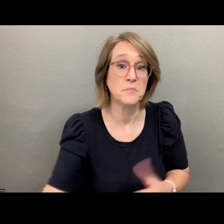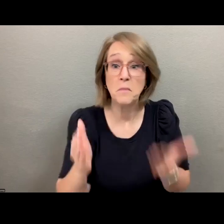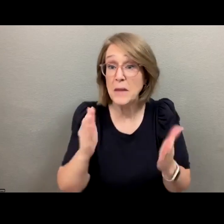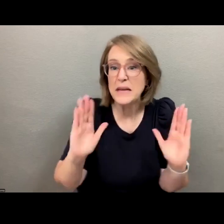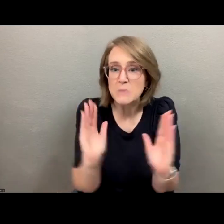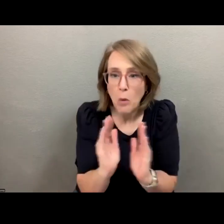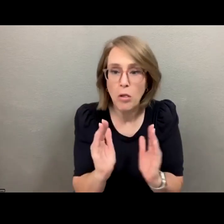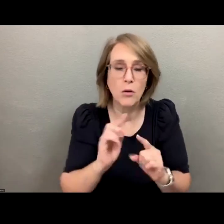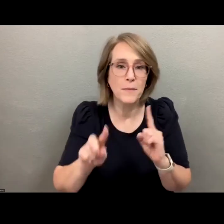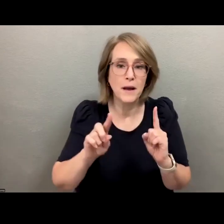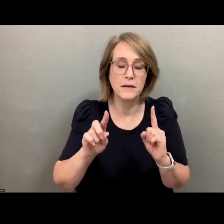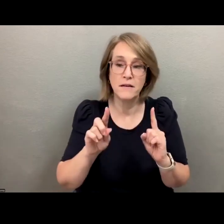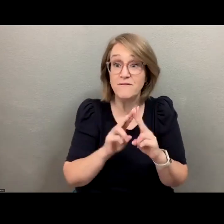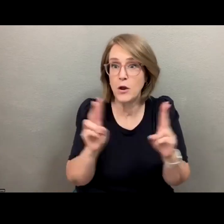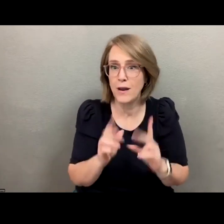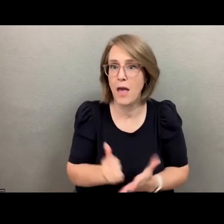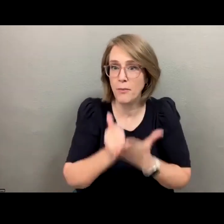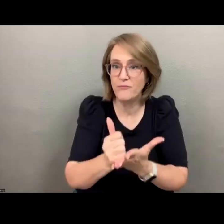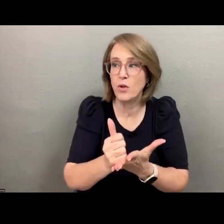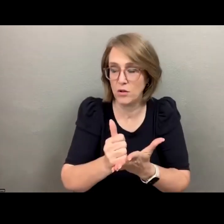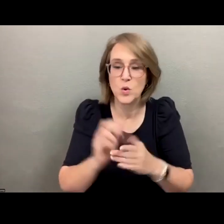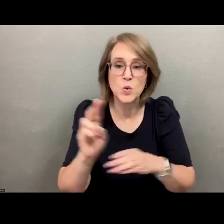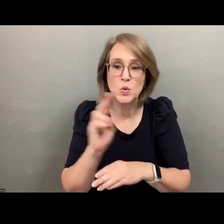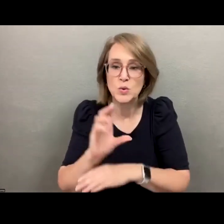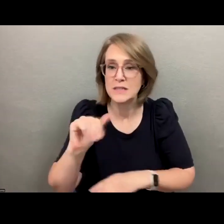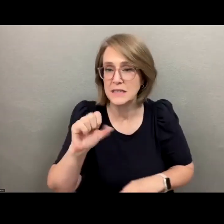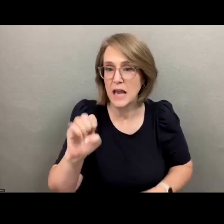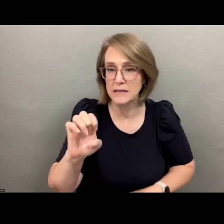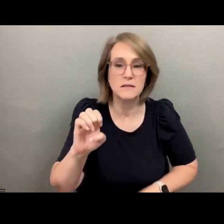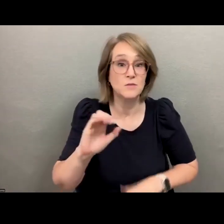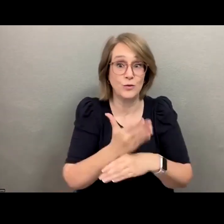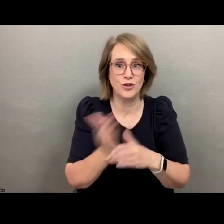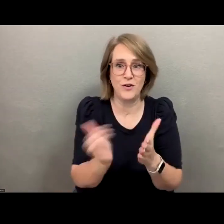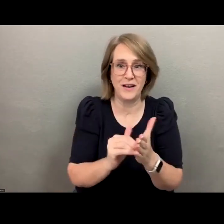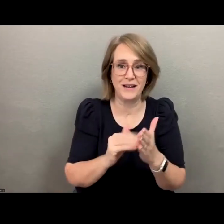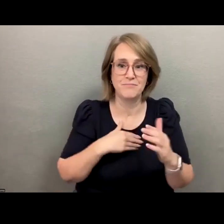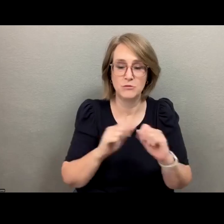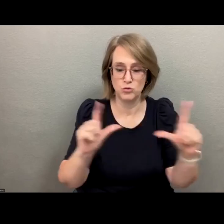smaller but extremely useful. Let me share my screen again this time.